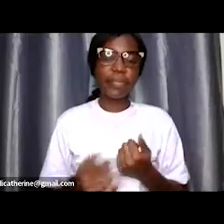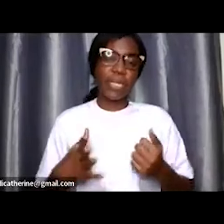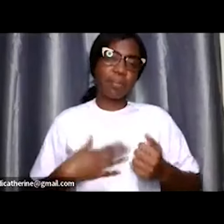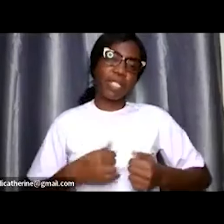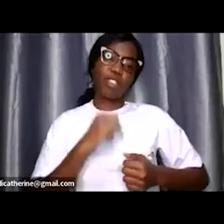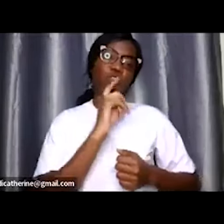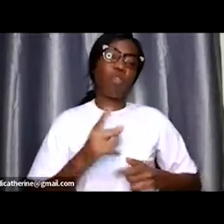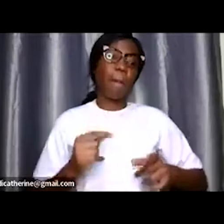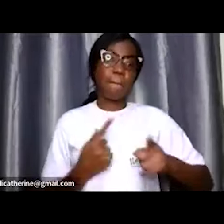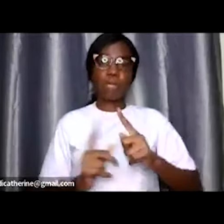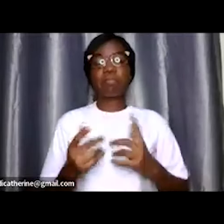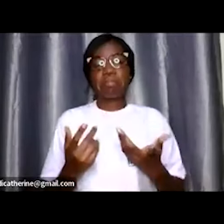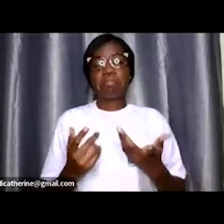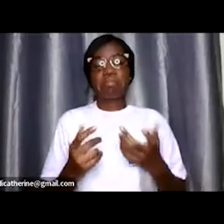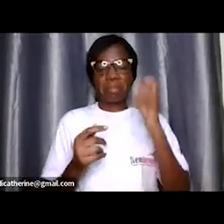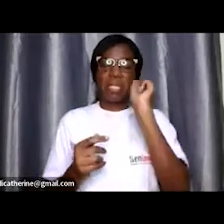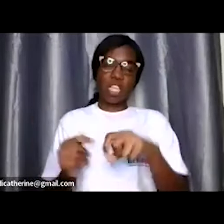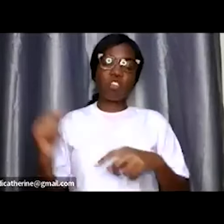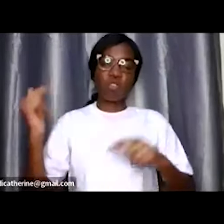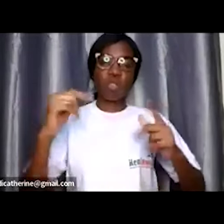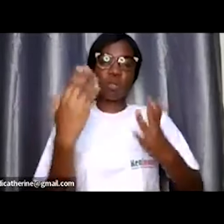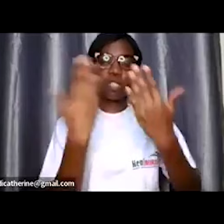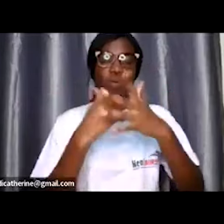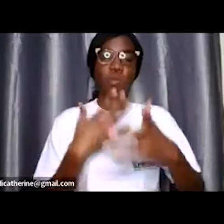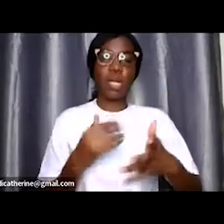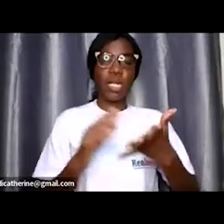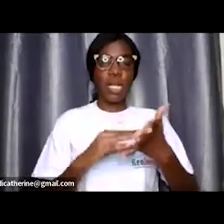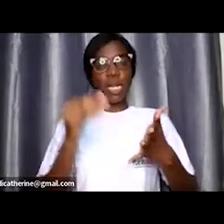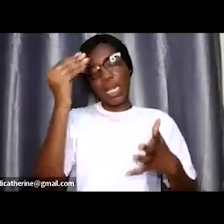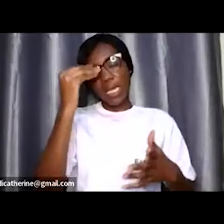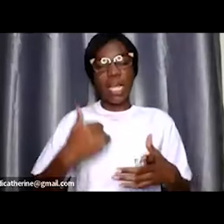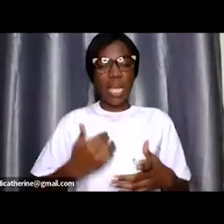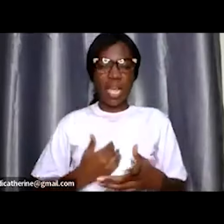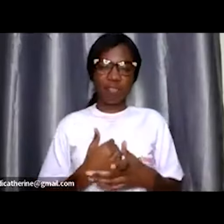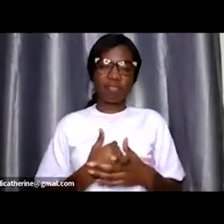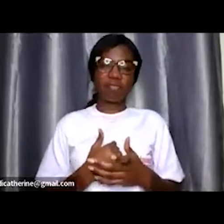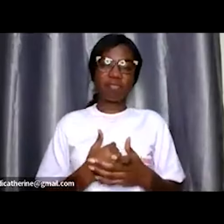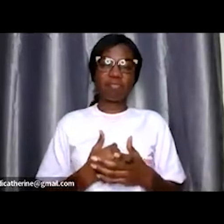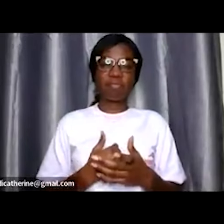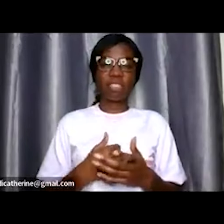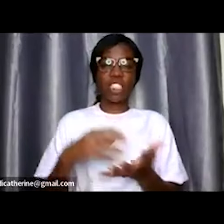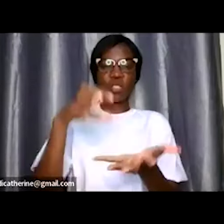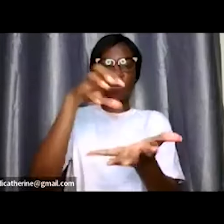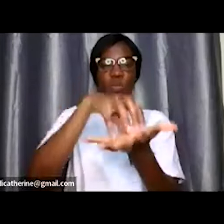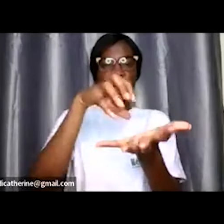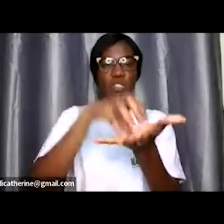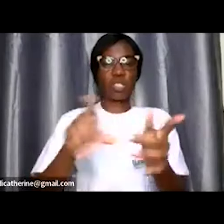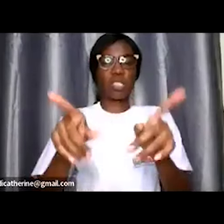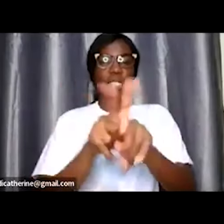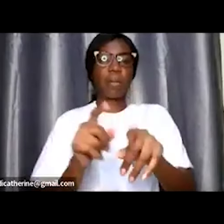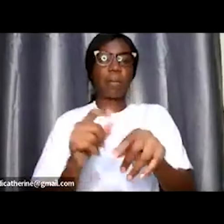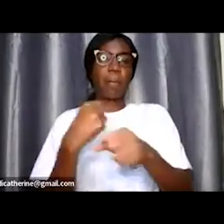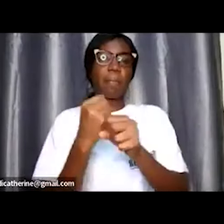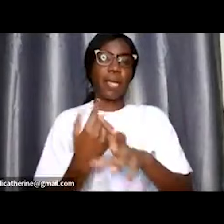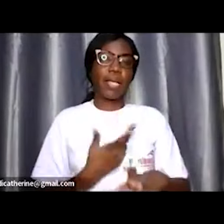but yes uh tonight we're just gonna learn that there has been incidences uh that also prompted to us having